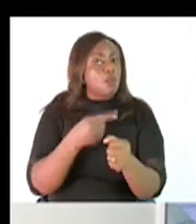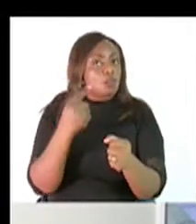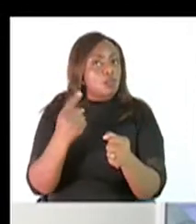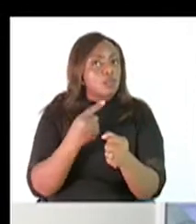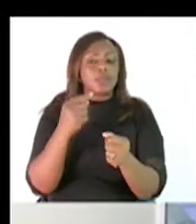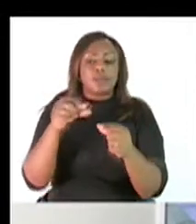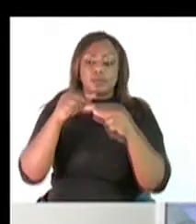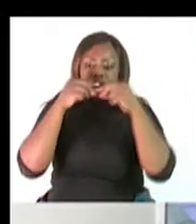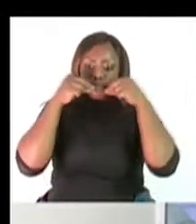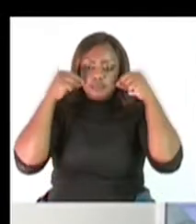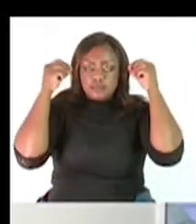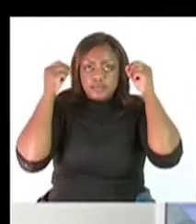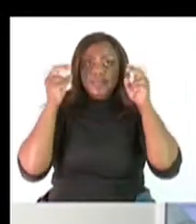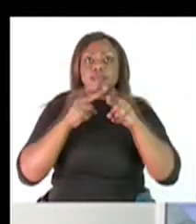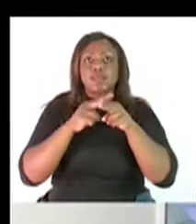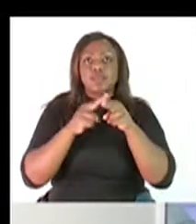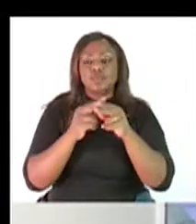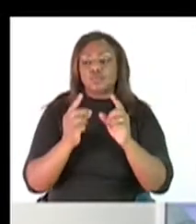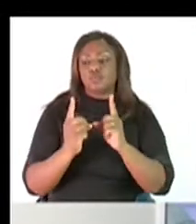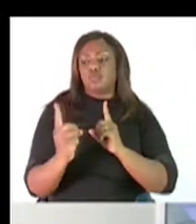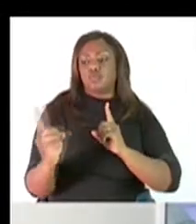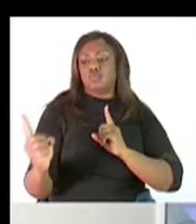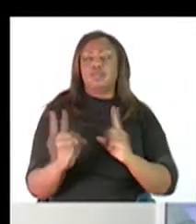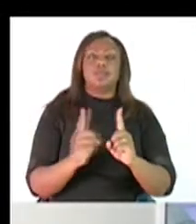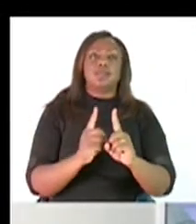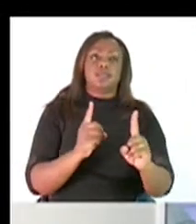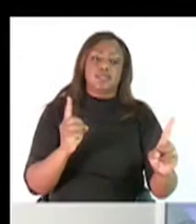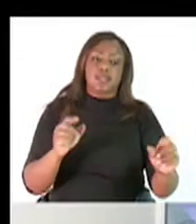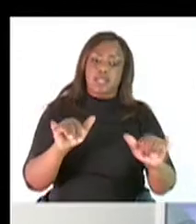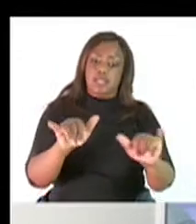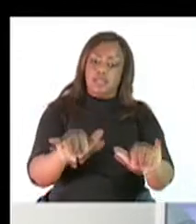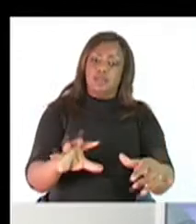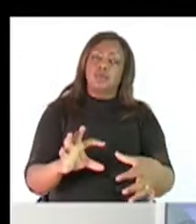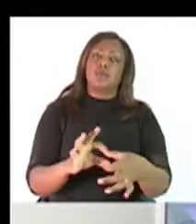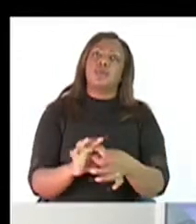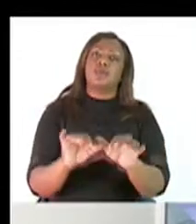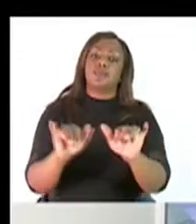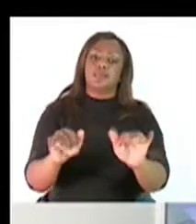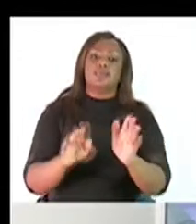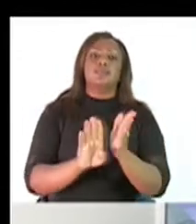social distance. Stay home. Stay safe.